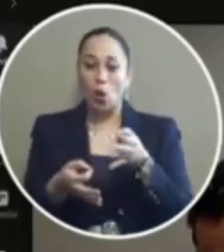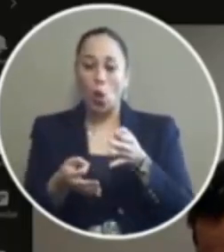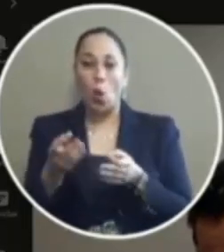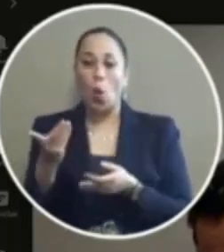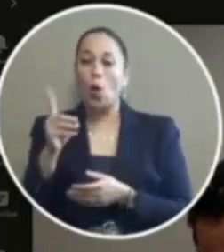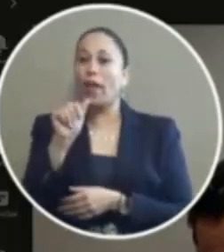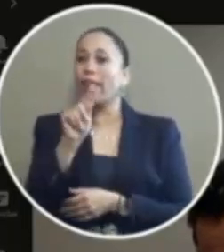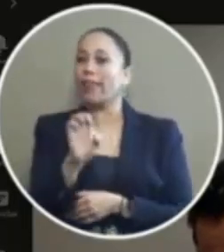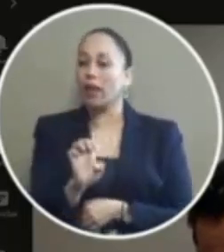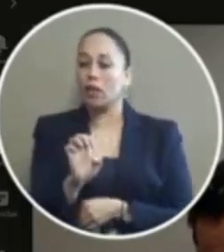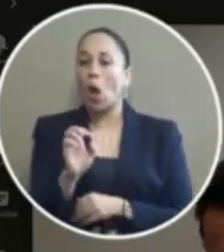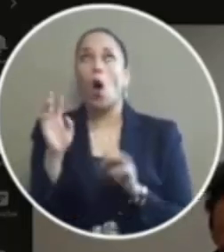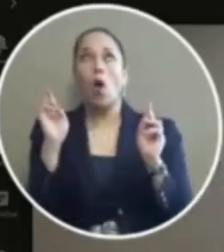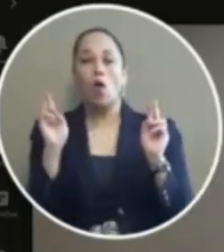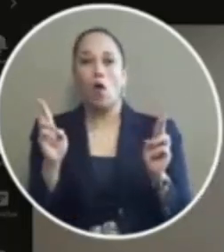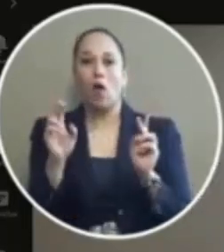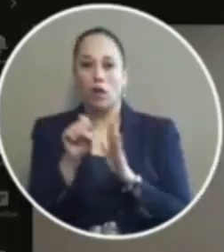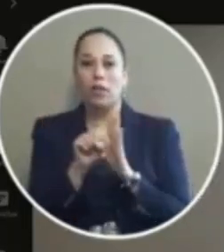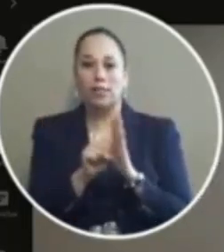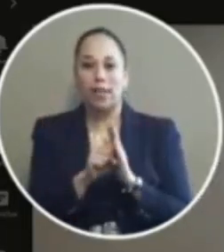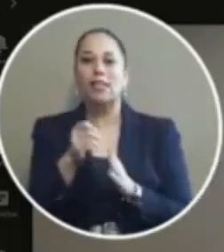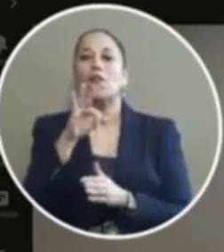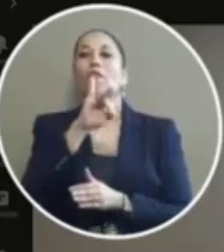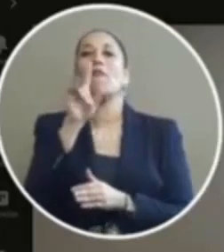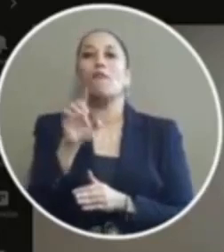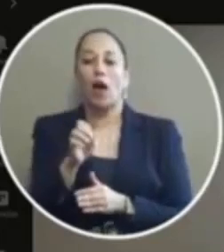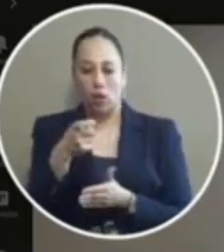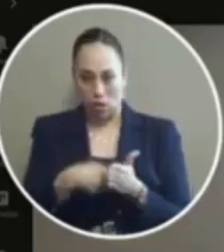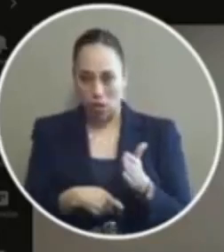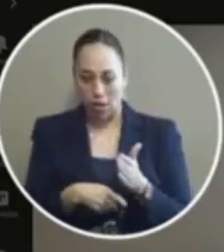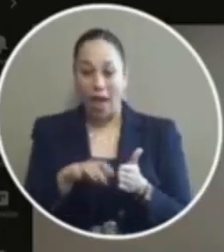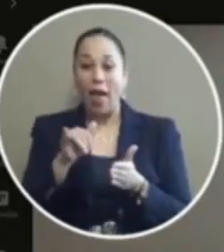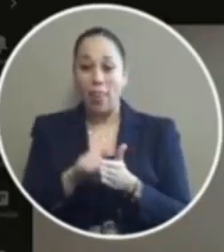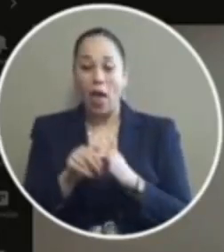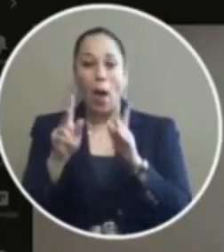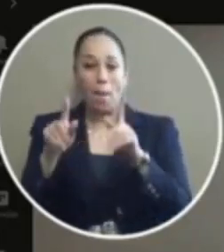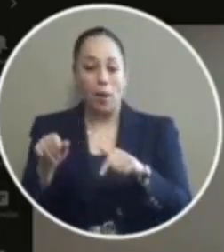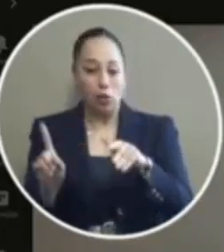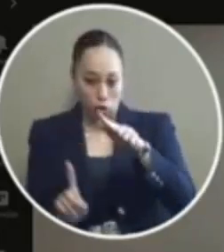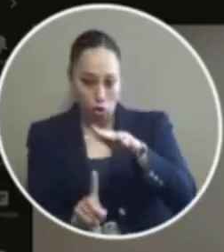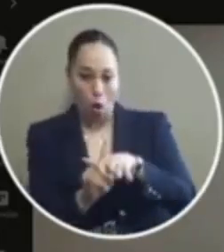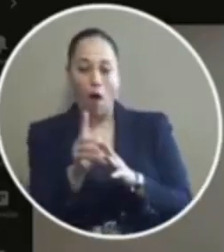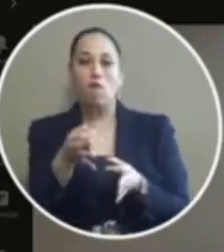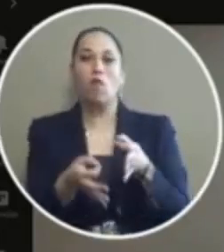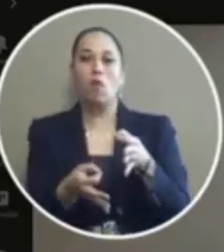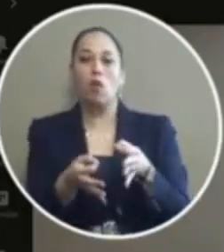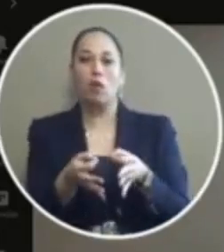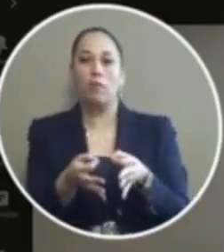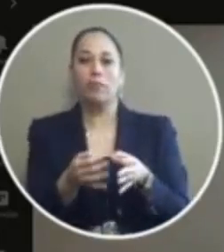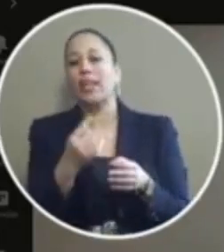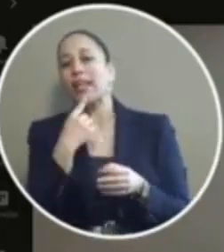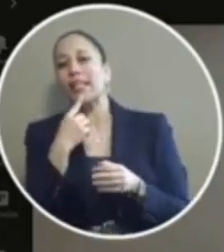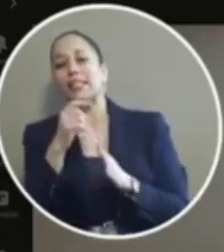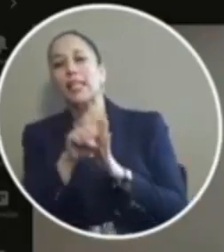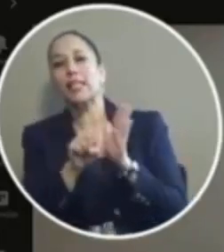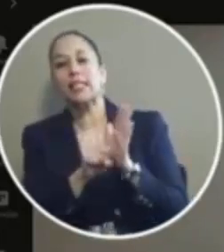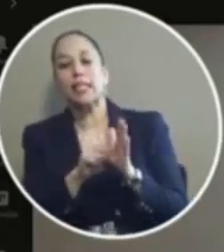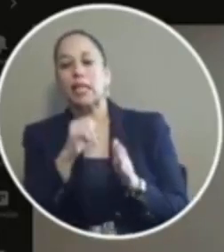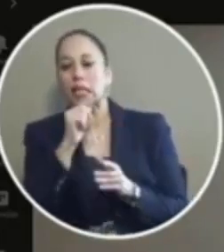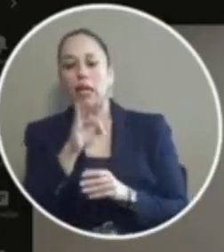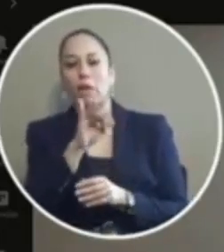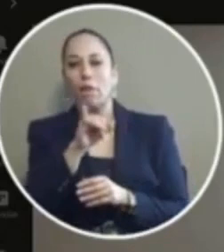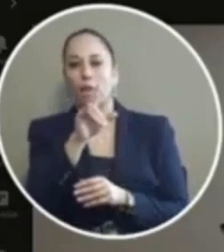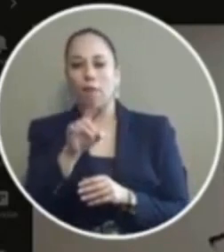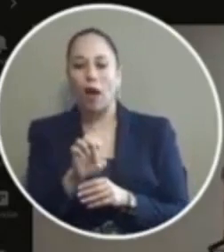it hopefully the state would file charges that person would show up for court but let's say the state doesn't file charges